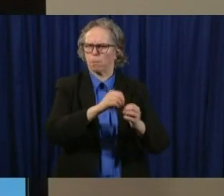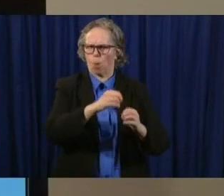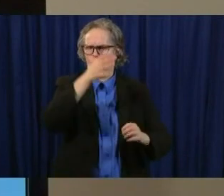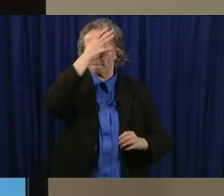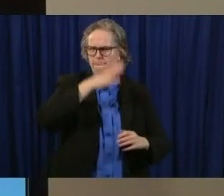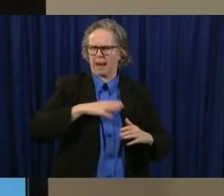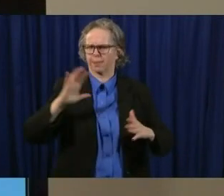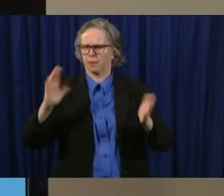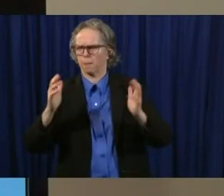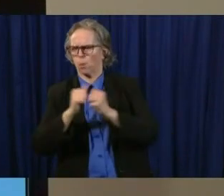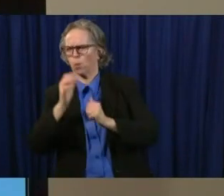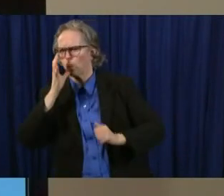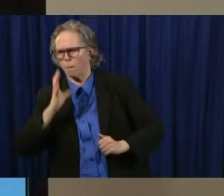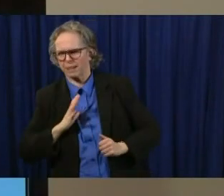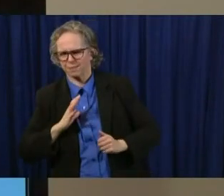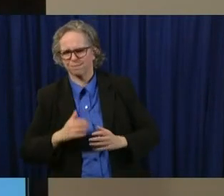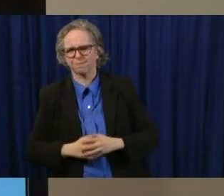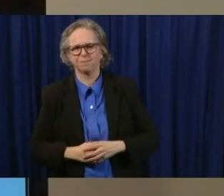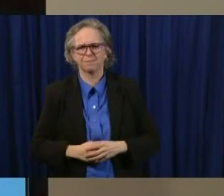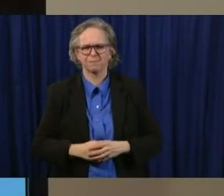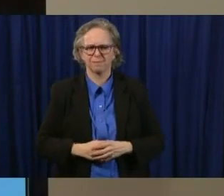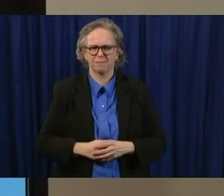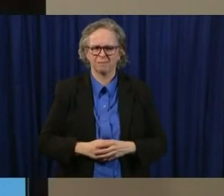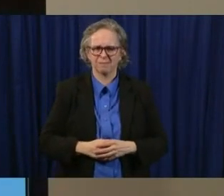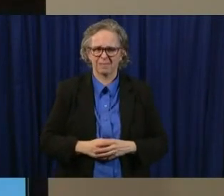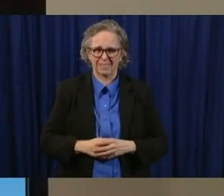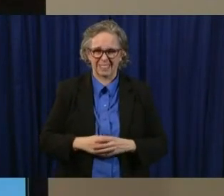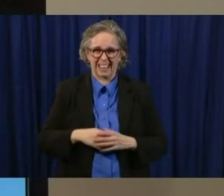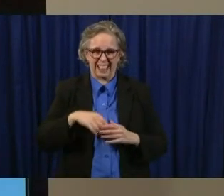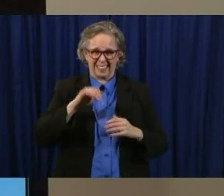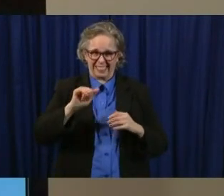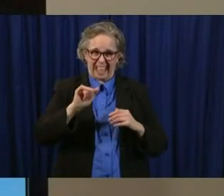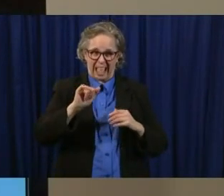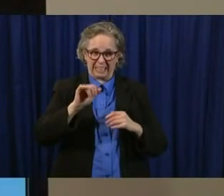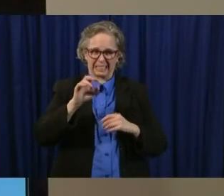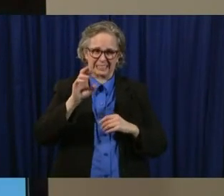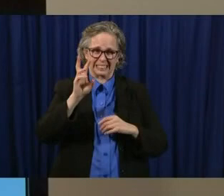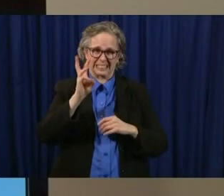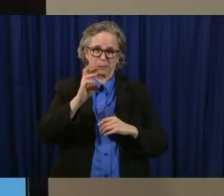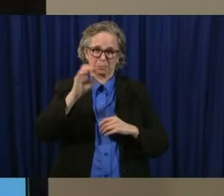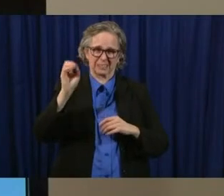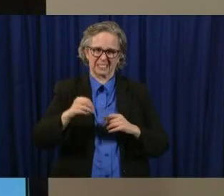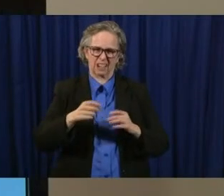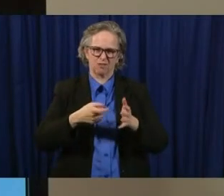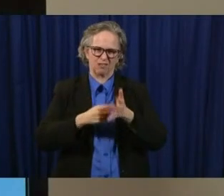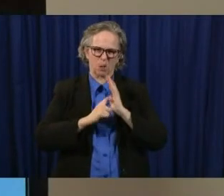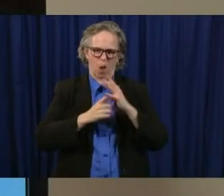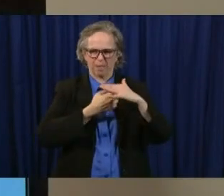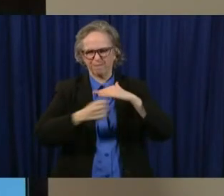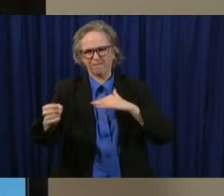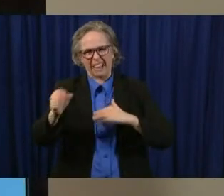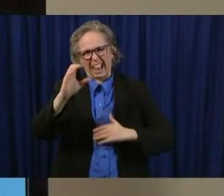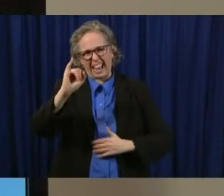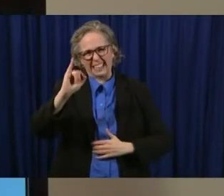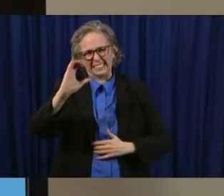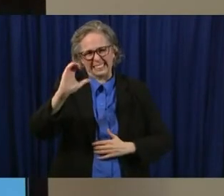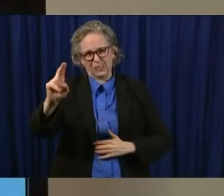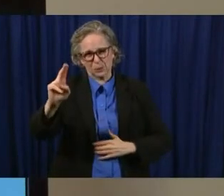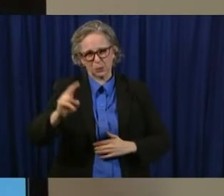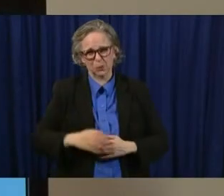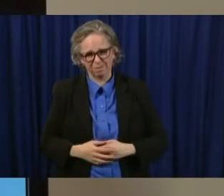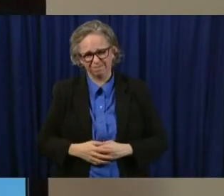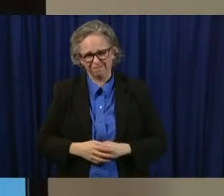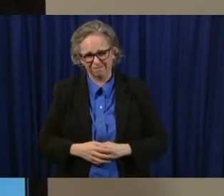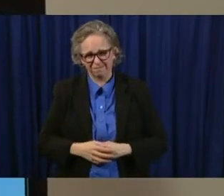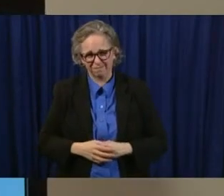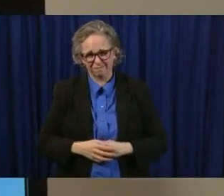our cases have required um icu admission and 16 of our cases are health care workers again